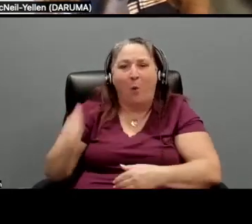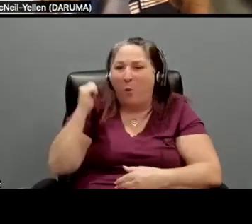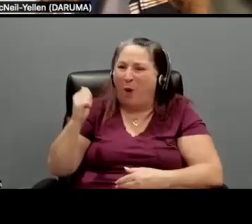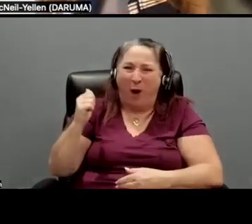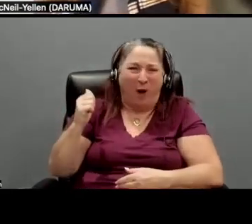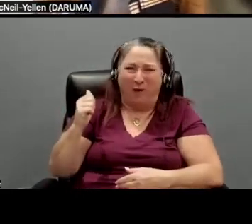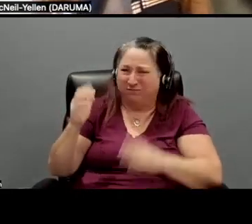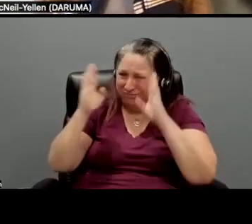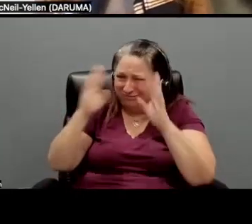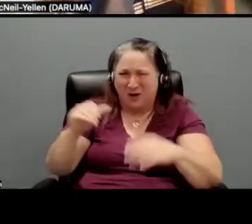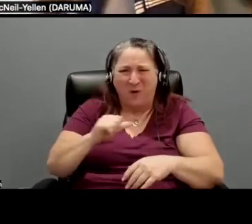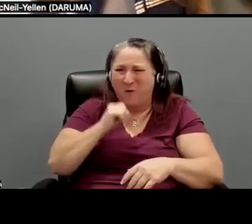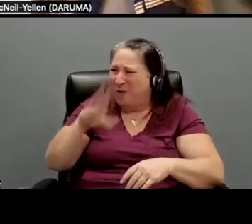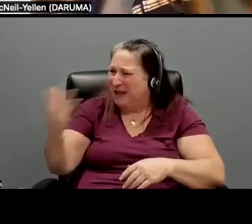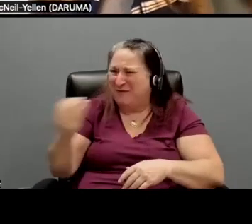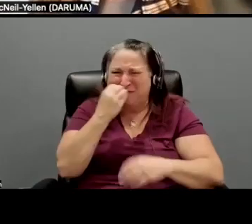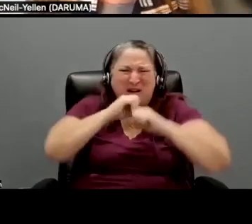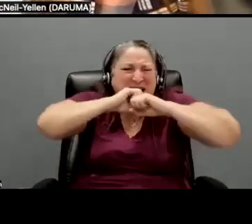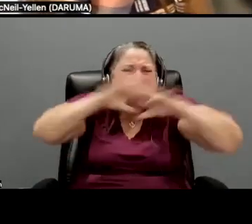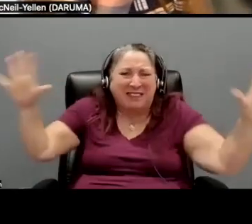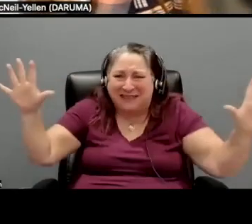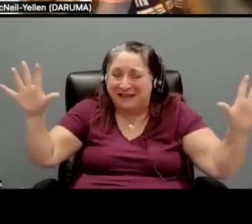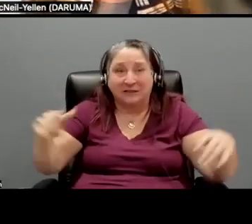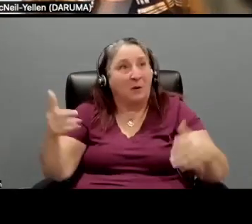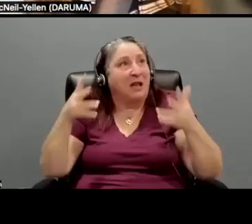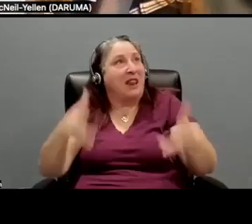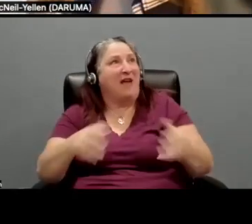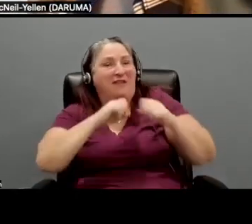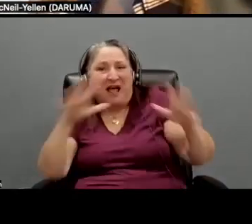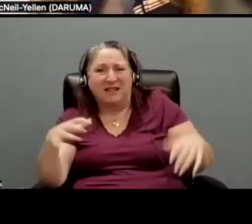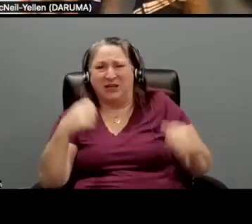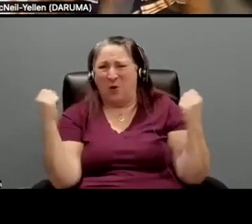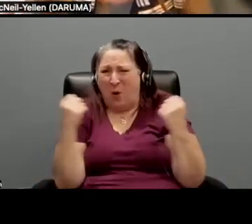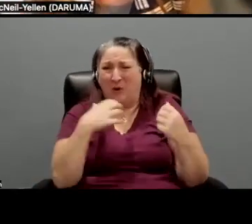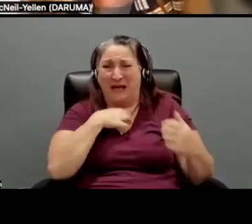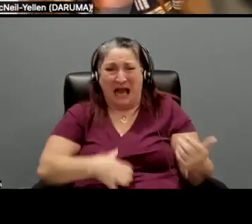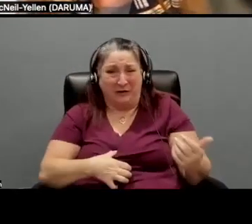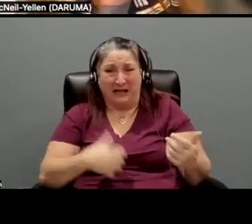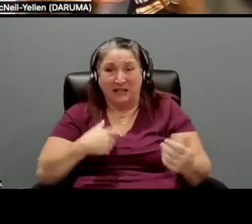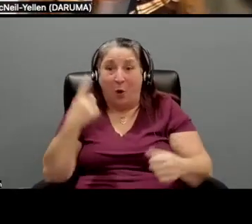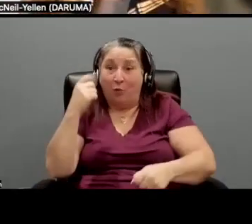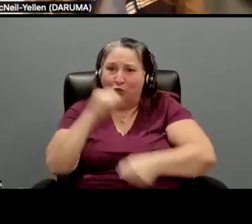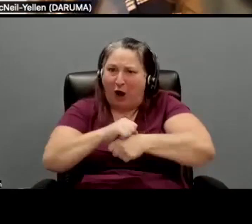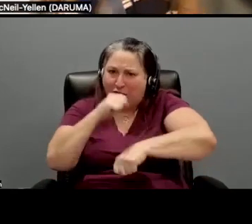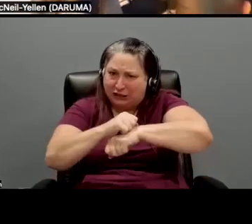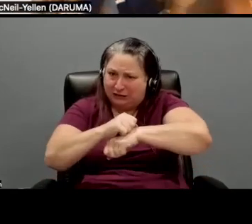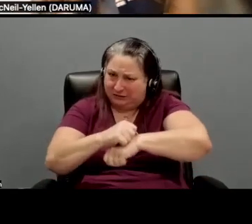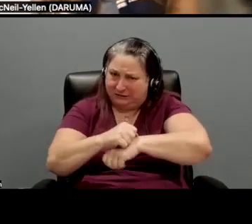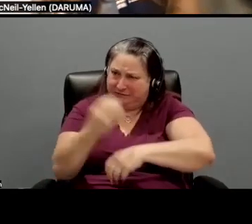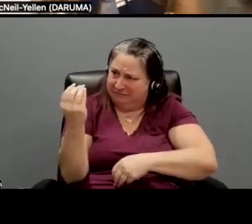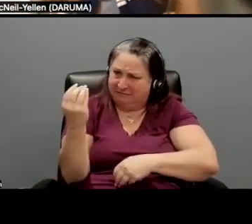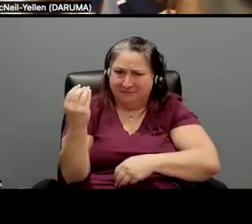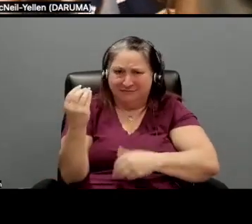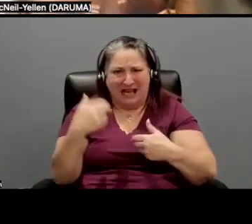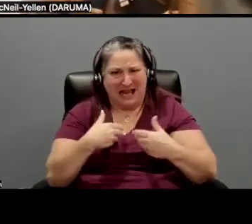day. They won't feed him. They won't take him in. So he's left with nothing and he's cold and he's hungry. So he has a rock and he, he has a little